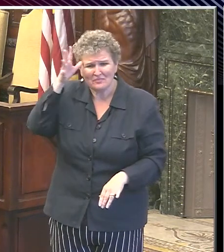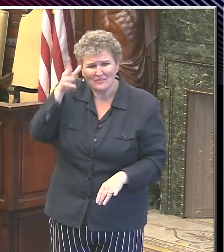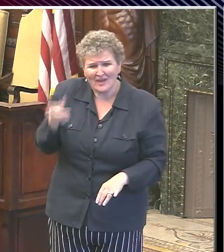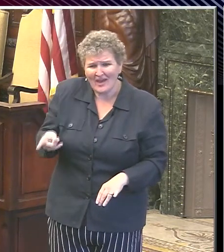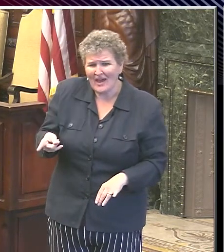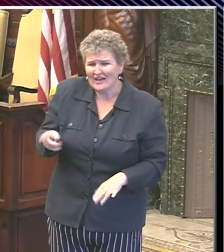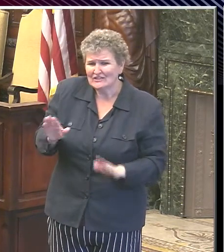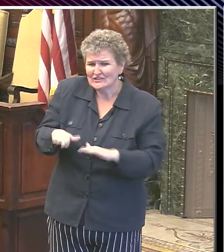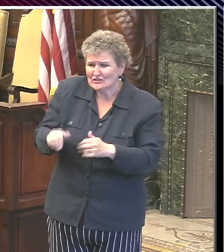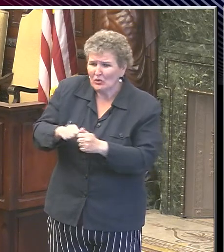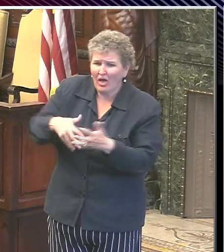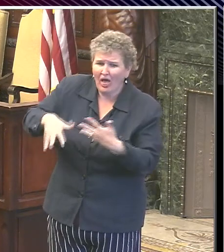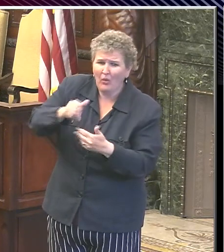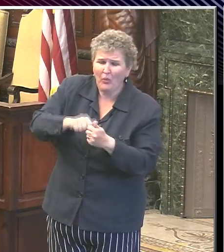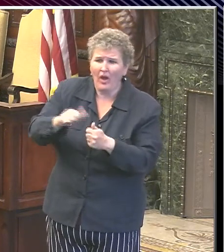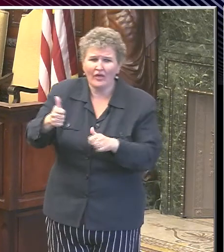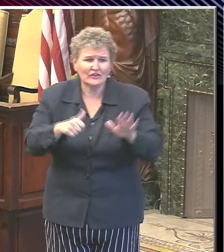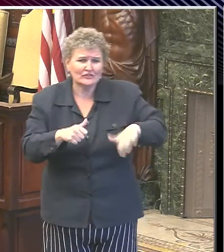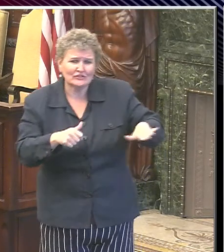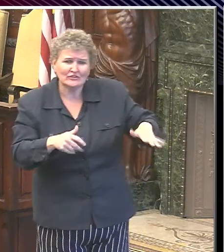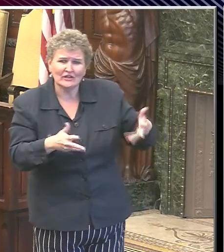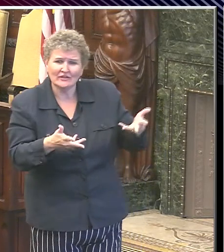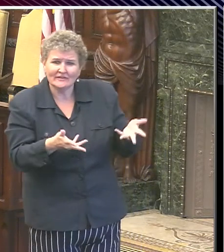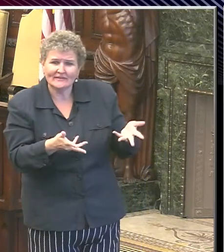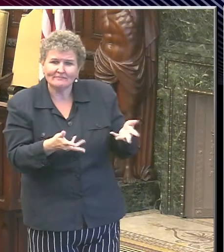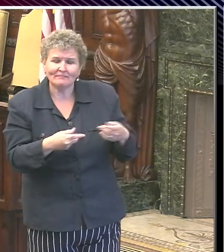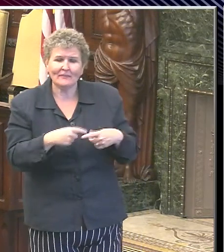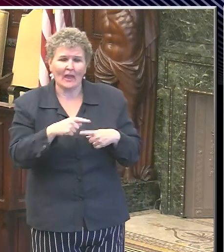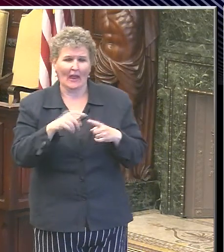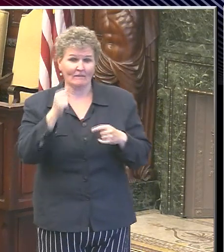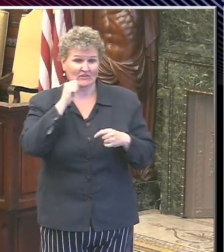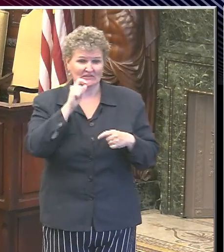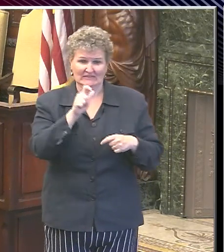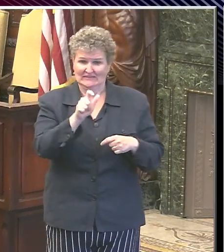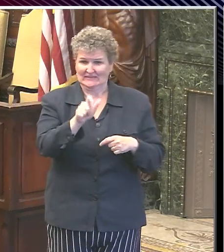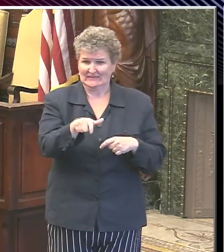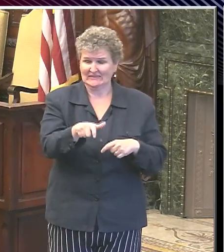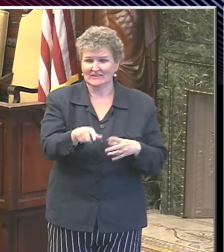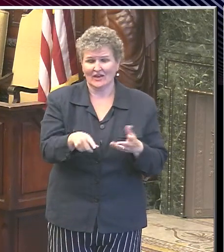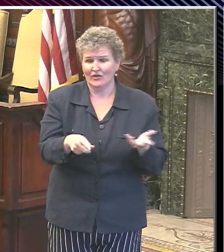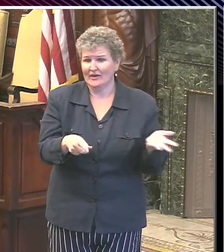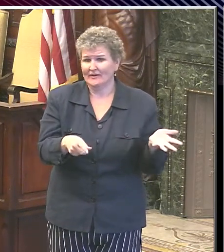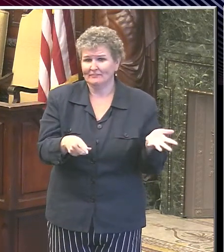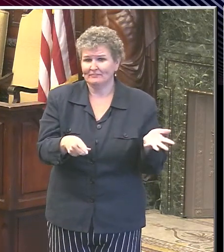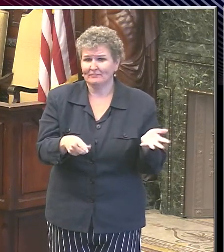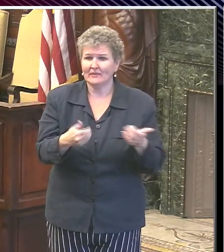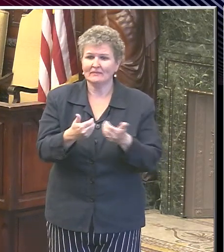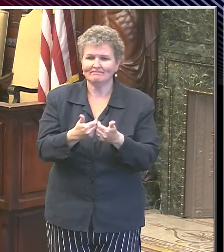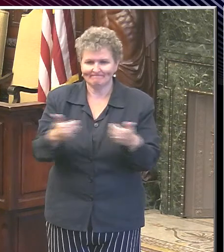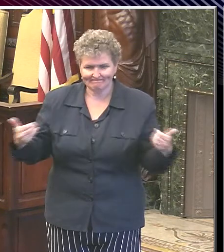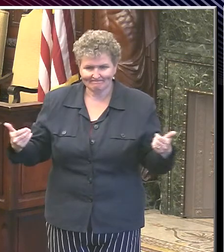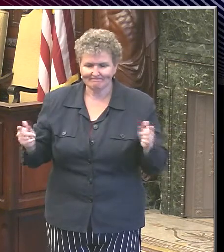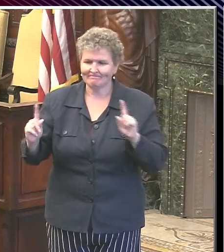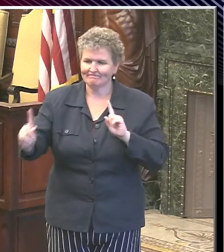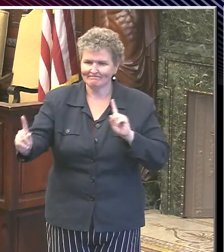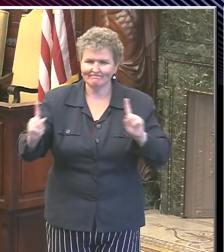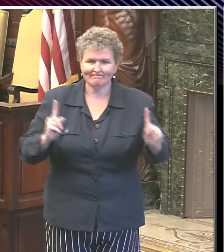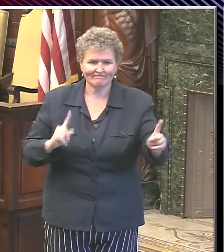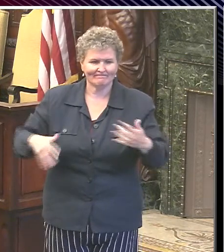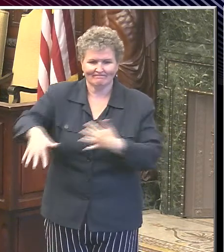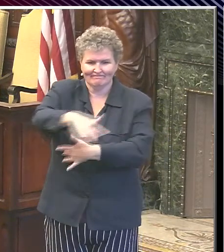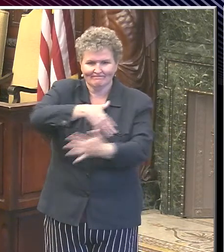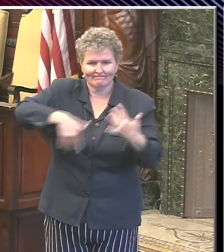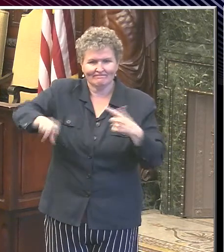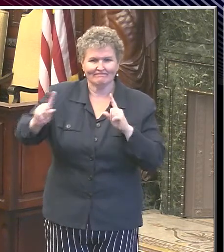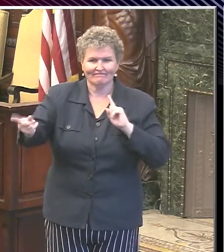children. But right now, I would say if it's not really necessary, then try to avoid it. So, you know, pre-K is